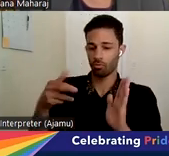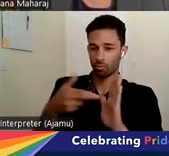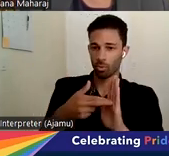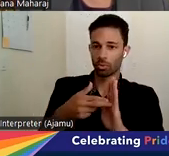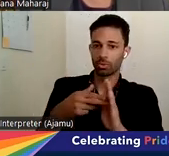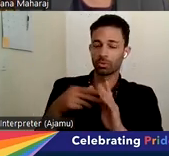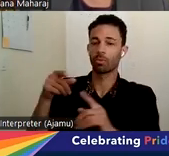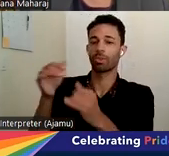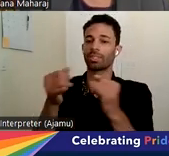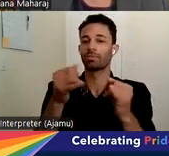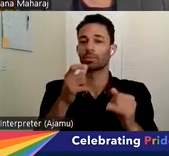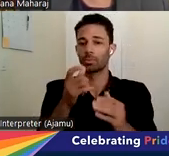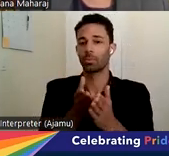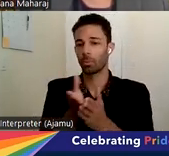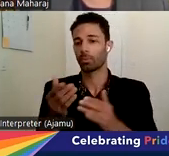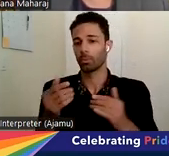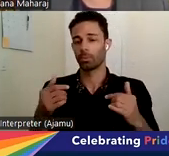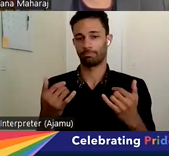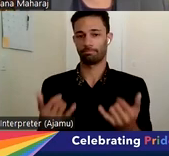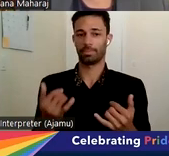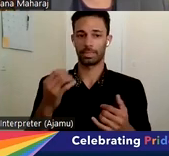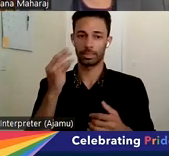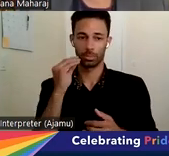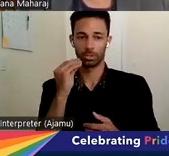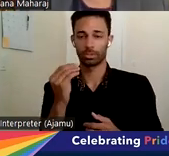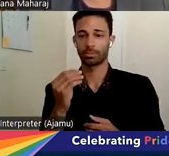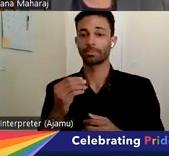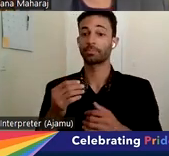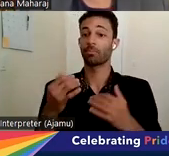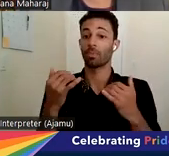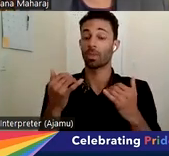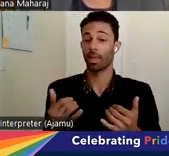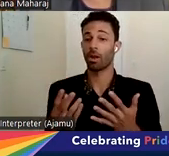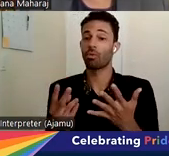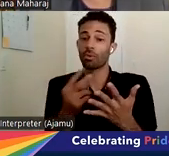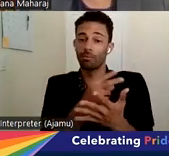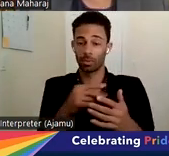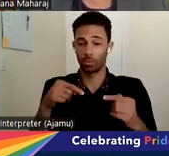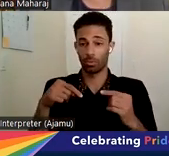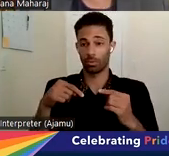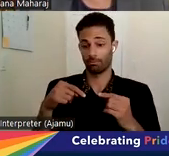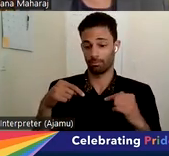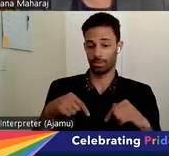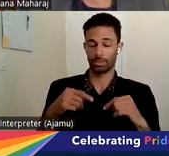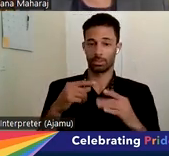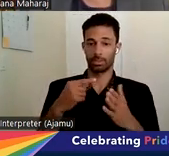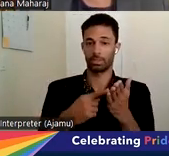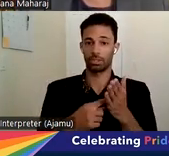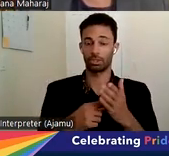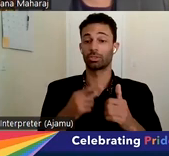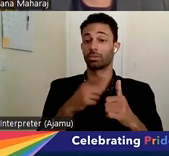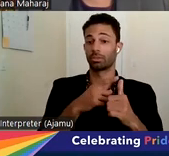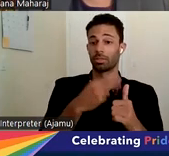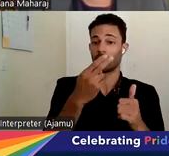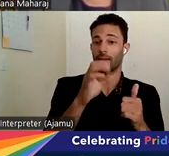experiences. So that being said, you know, we just want to do a real quick recap of these discussions, looking first at case study with Hector Gomez.